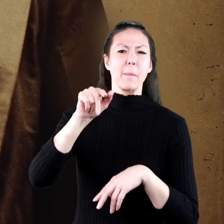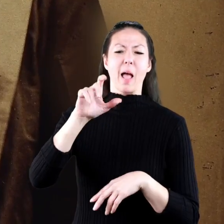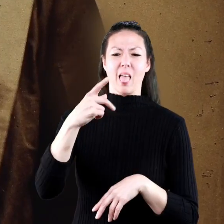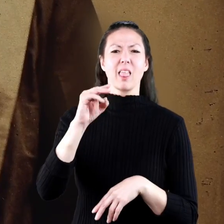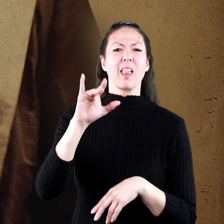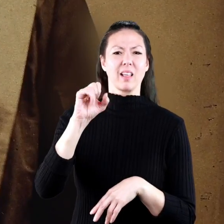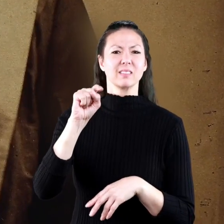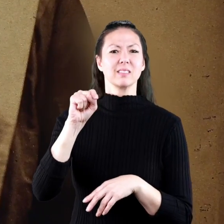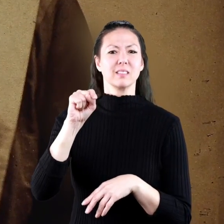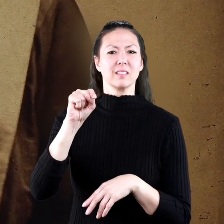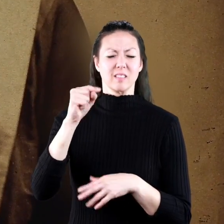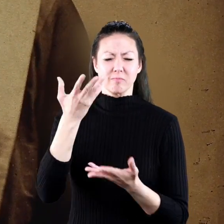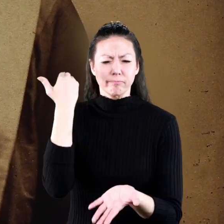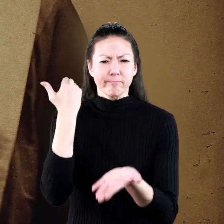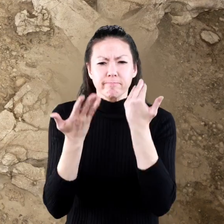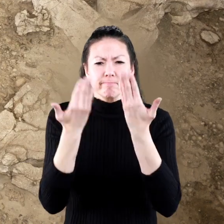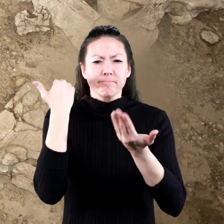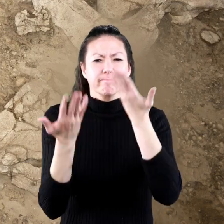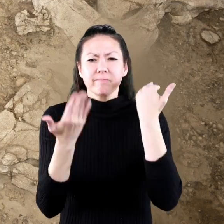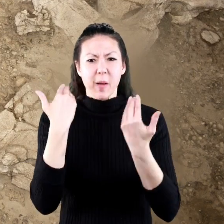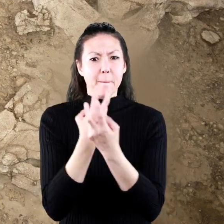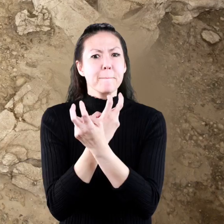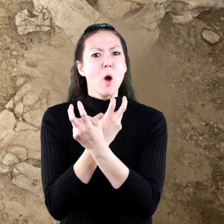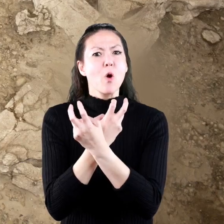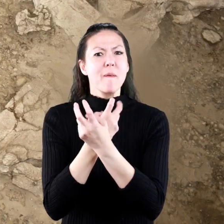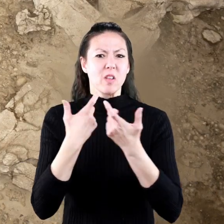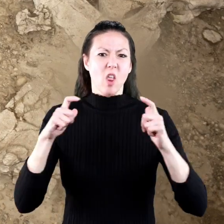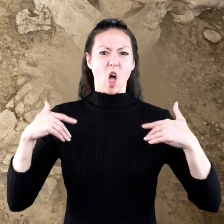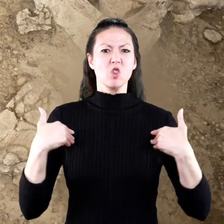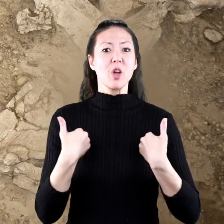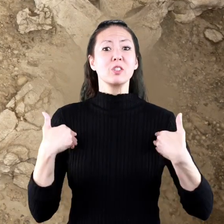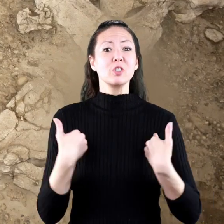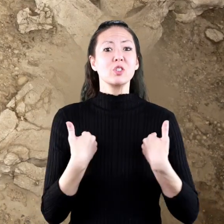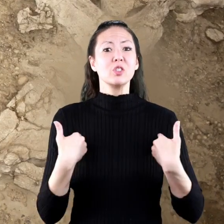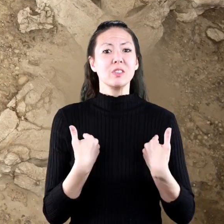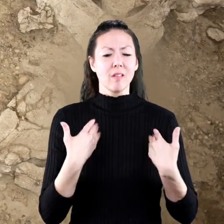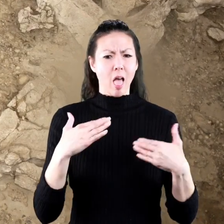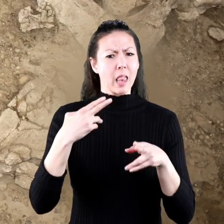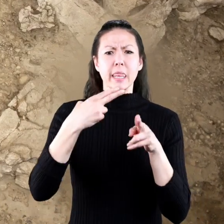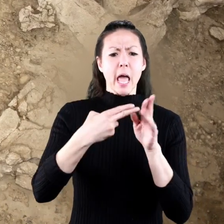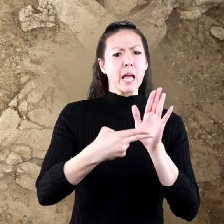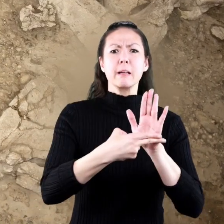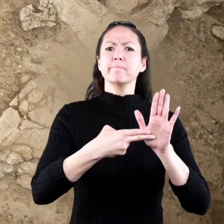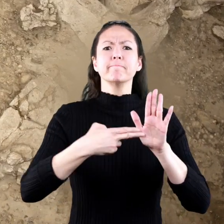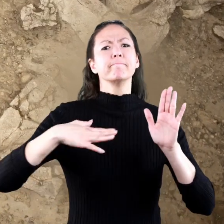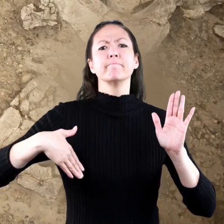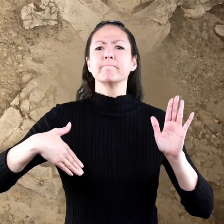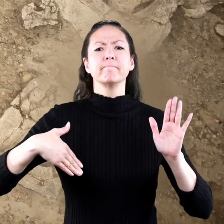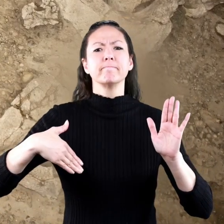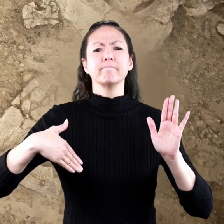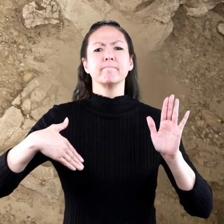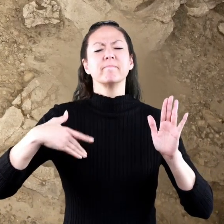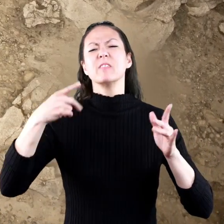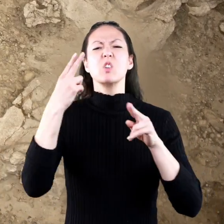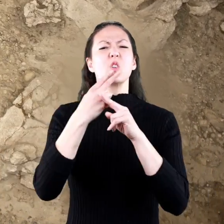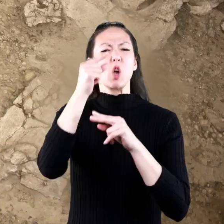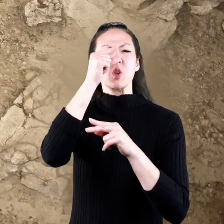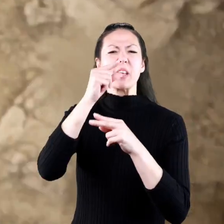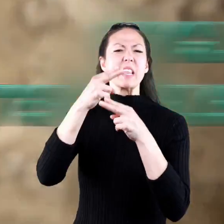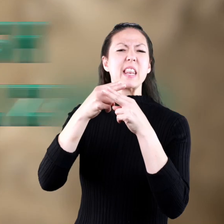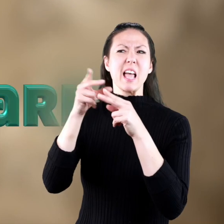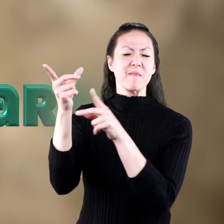paleontologist unearthed the fossilized bones of a large creature and didn't have a name for it so